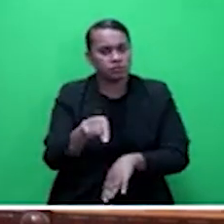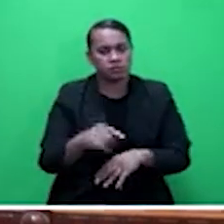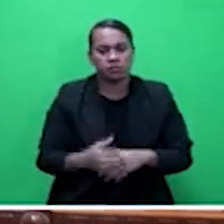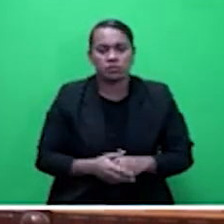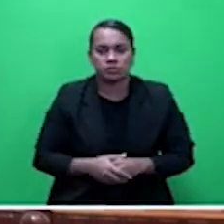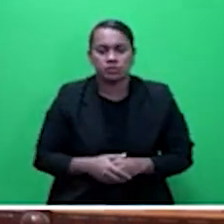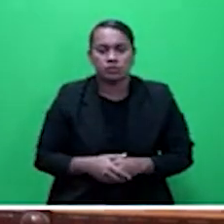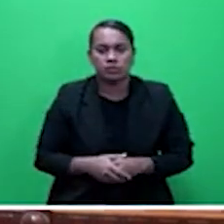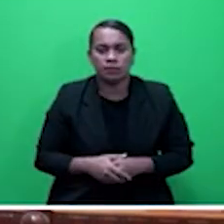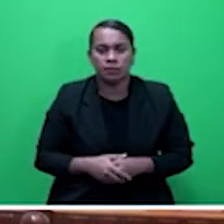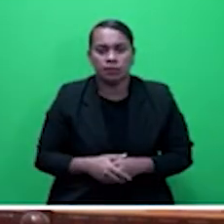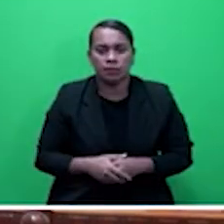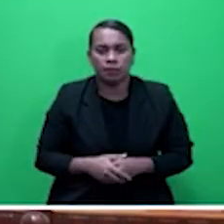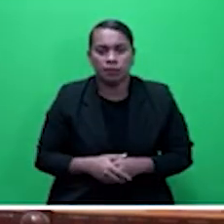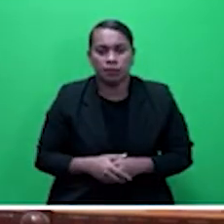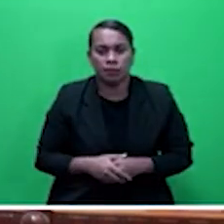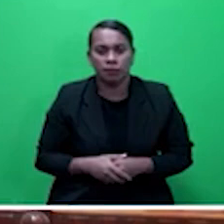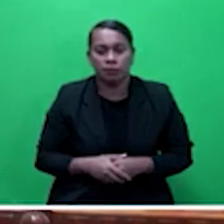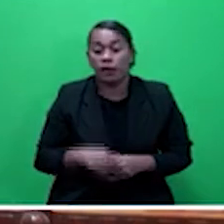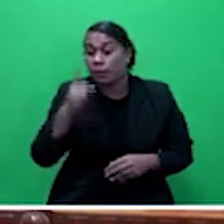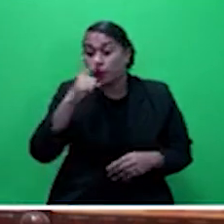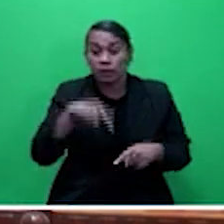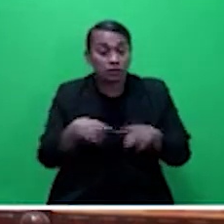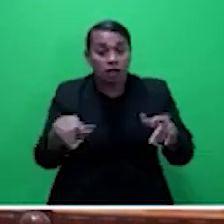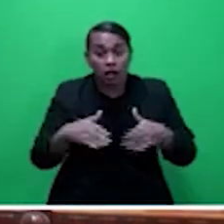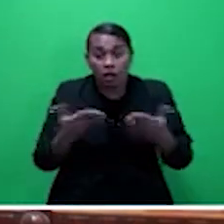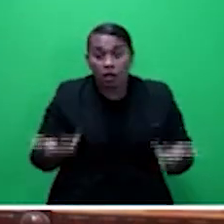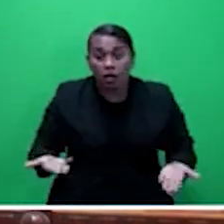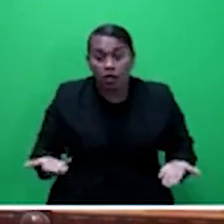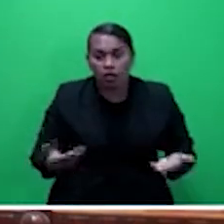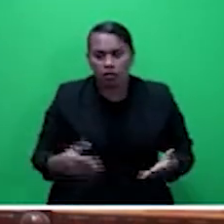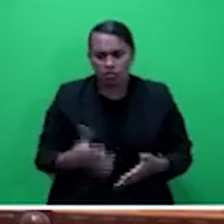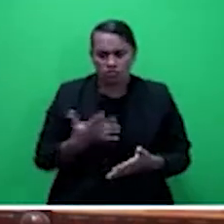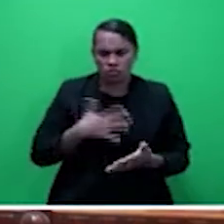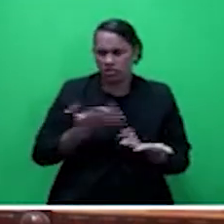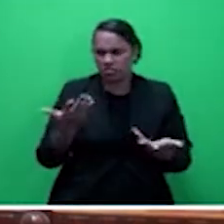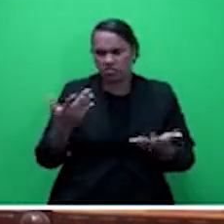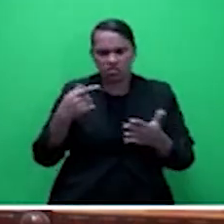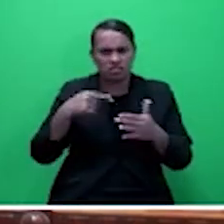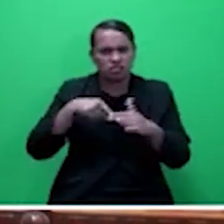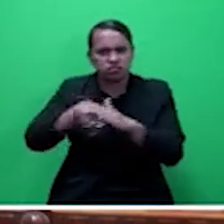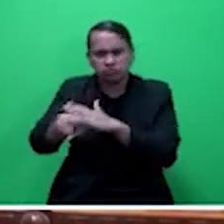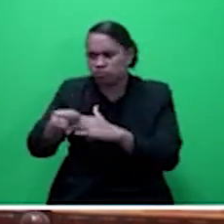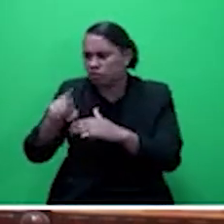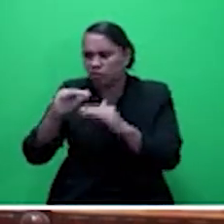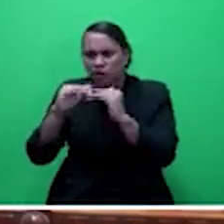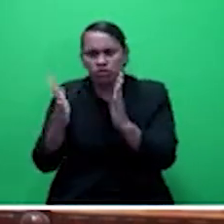Honourable people are taking Celta in structures that are not safe.